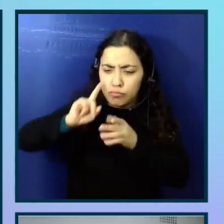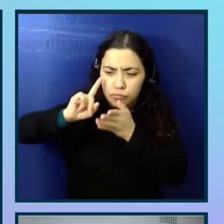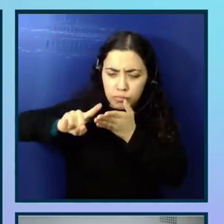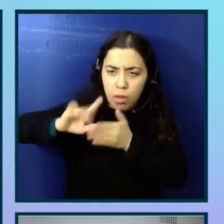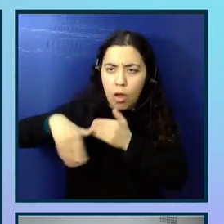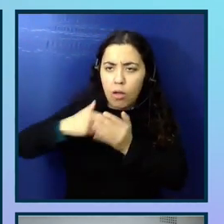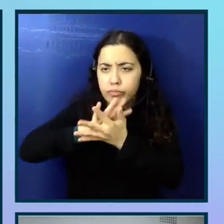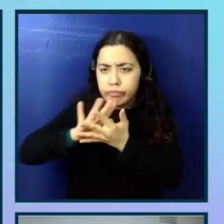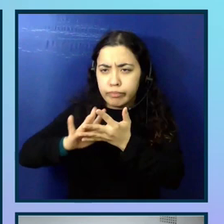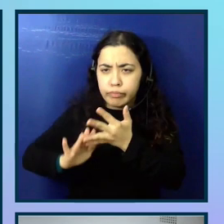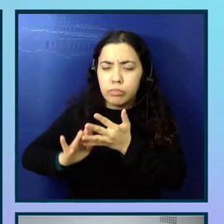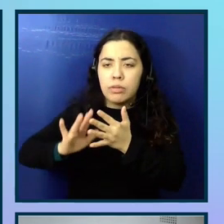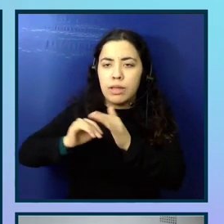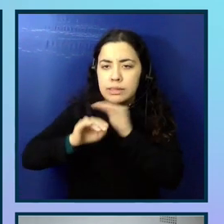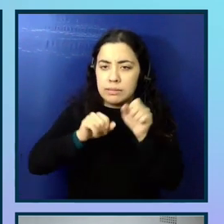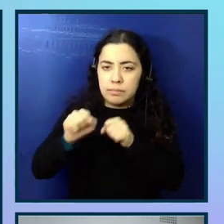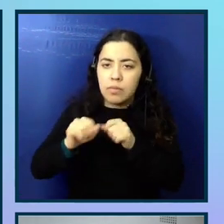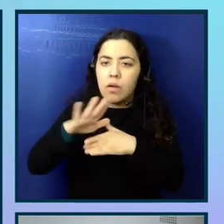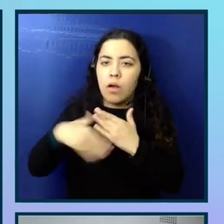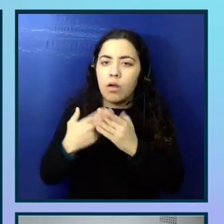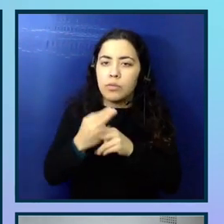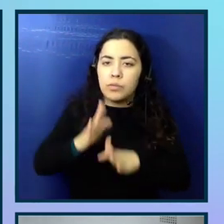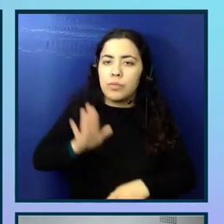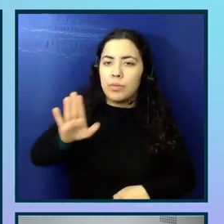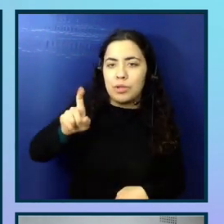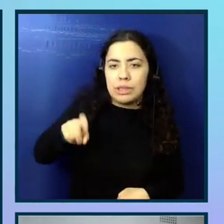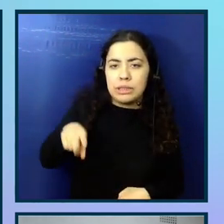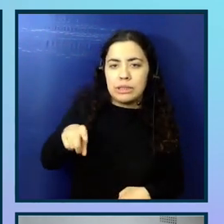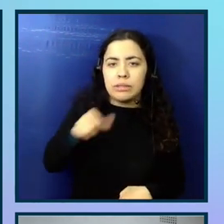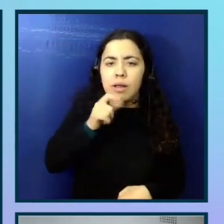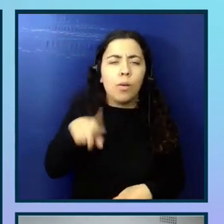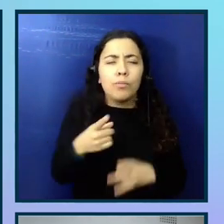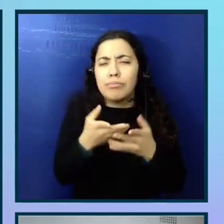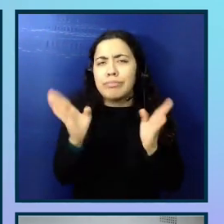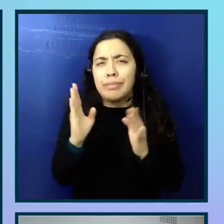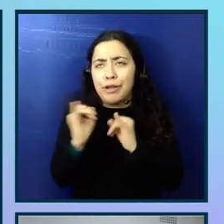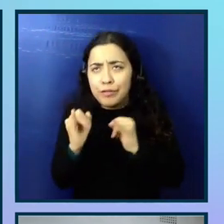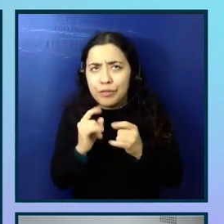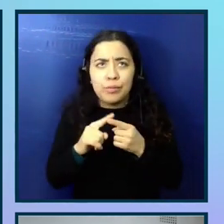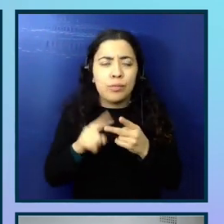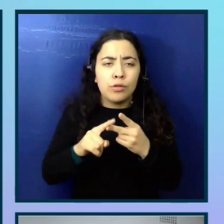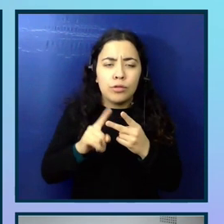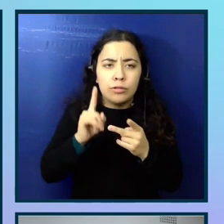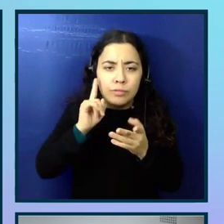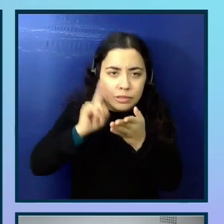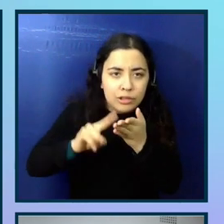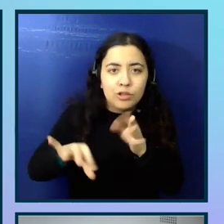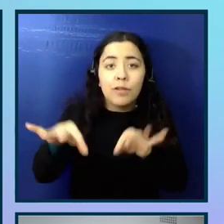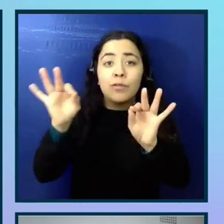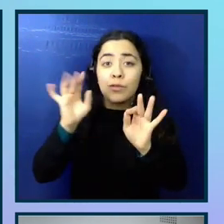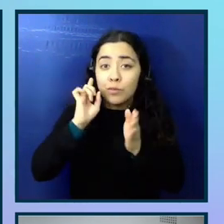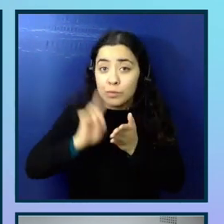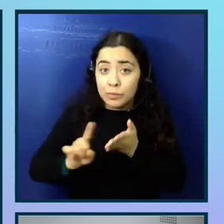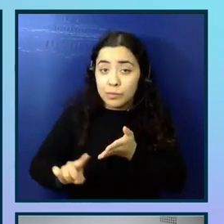and include all user needs. So I see this as like not just interviews, but also like discovery research. And that's where you can